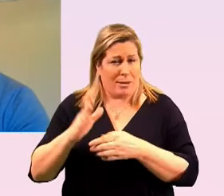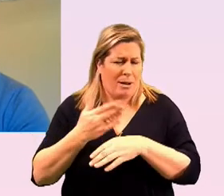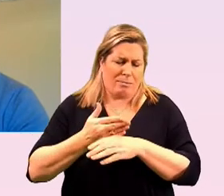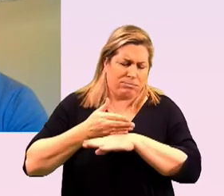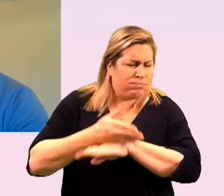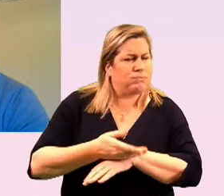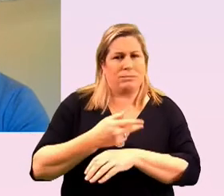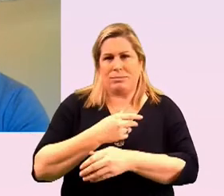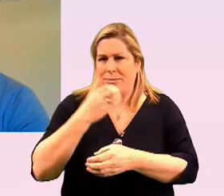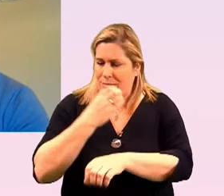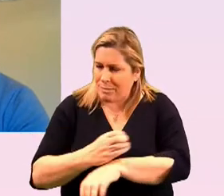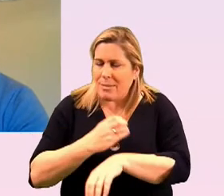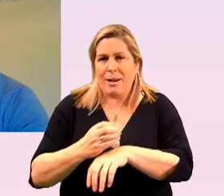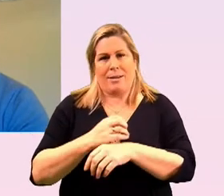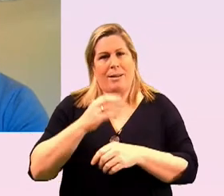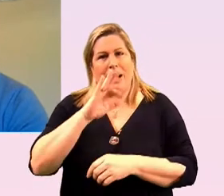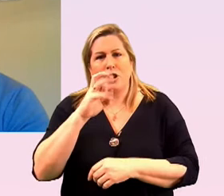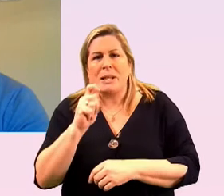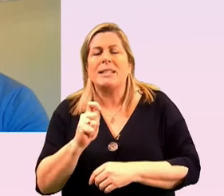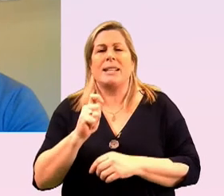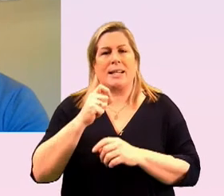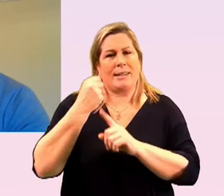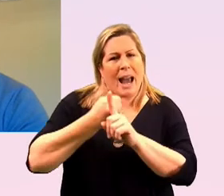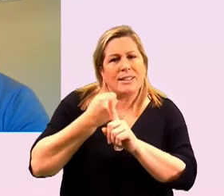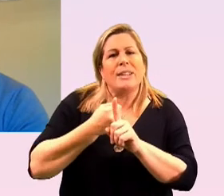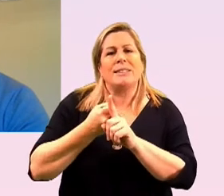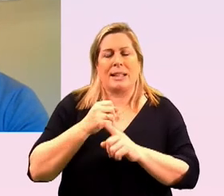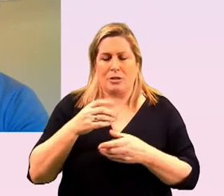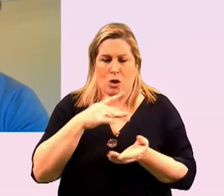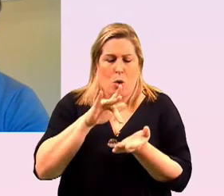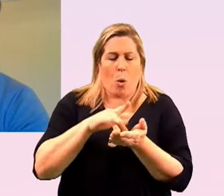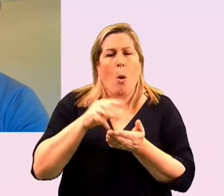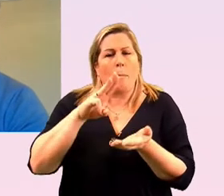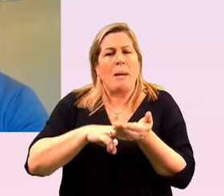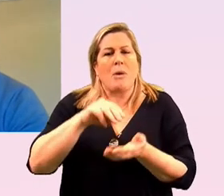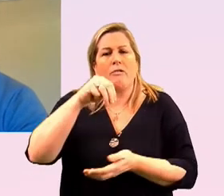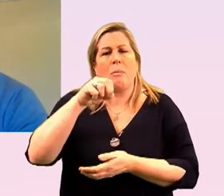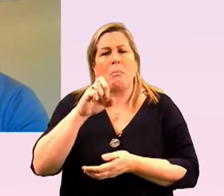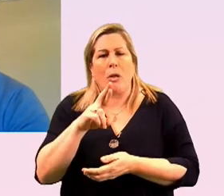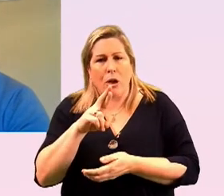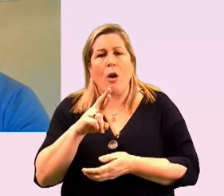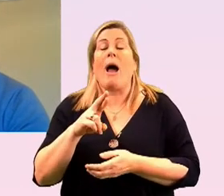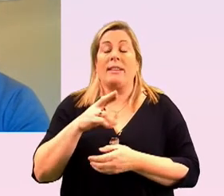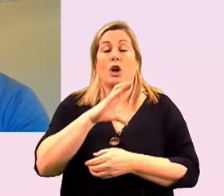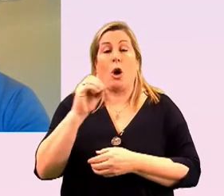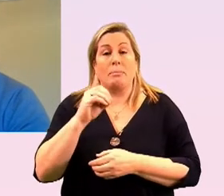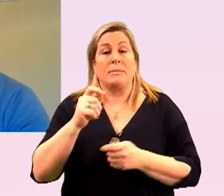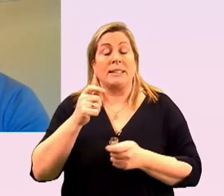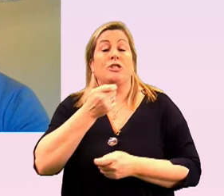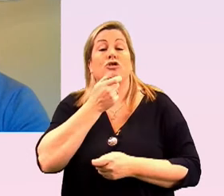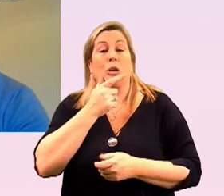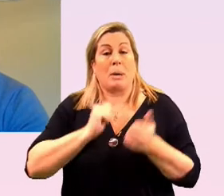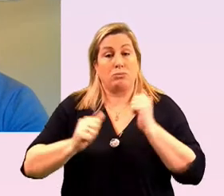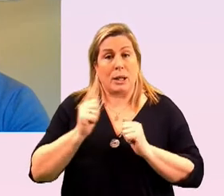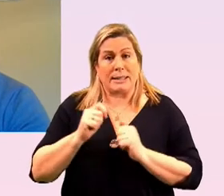activist she's a core member of mother and is also a voluntary director of the company dublin pride lisa is a